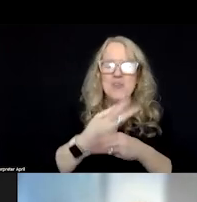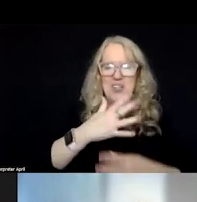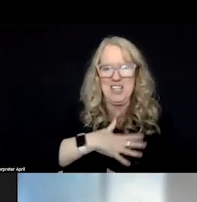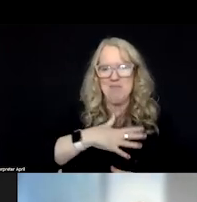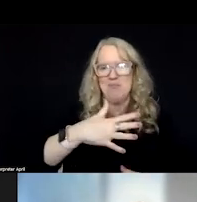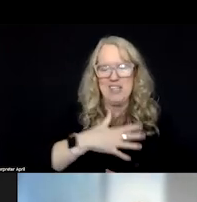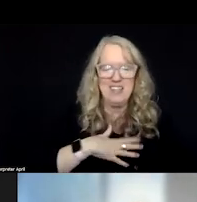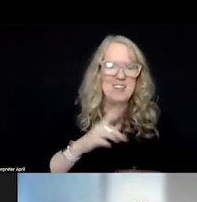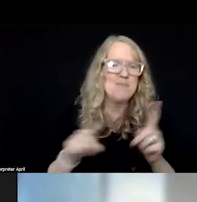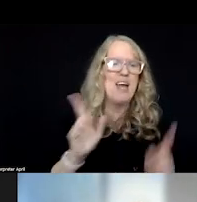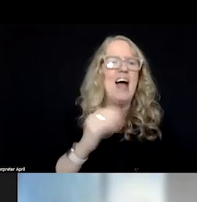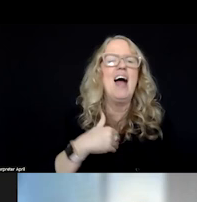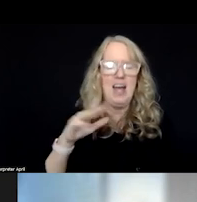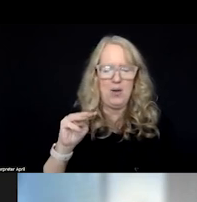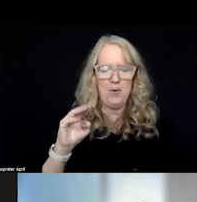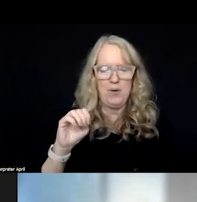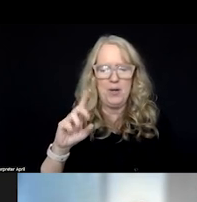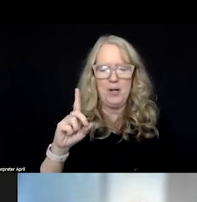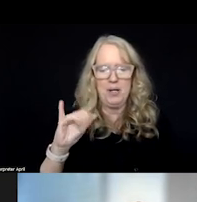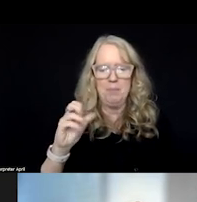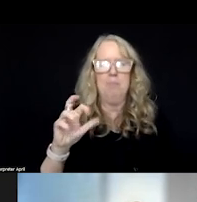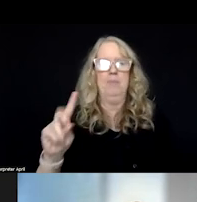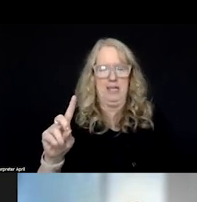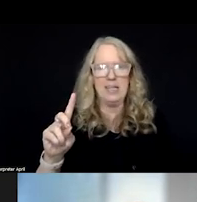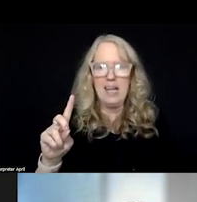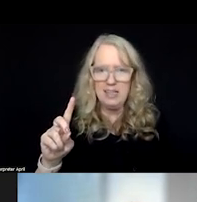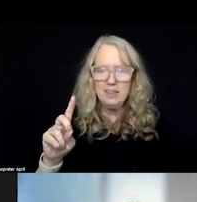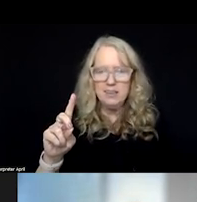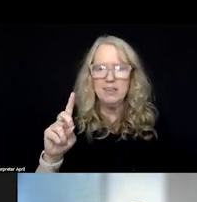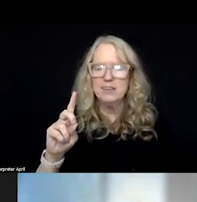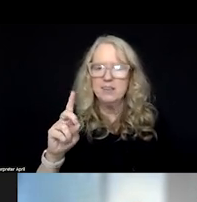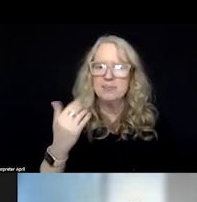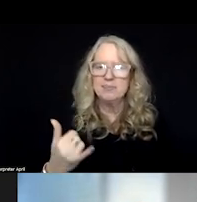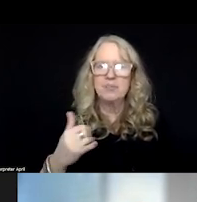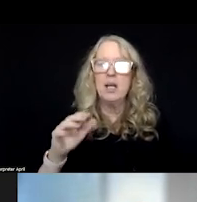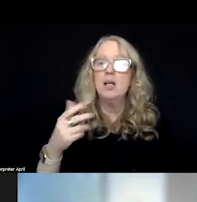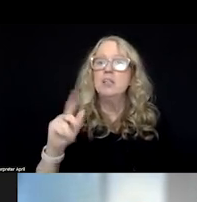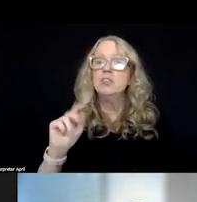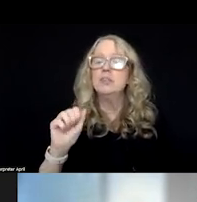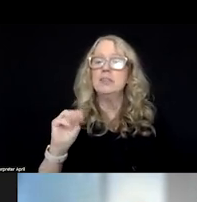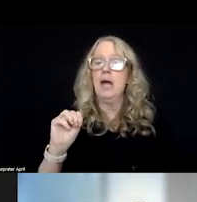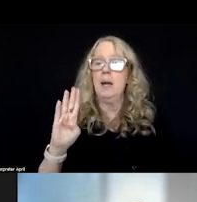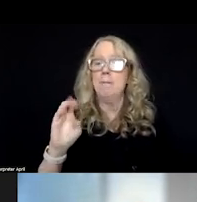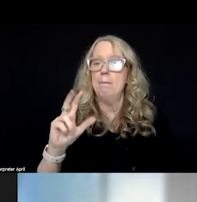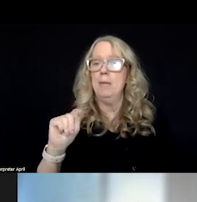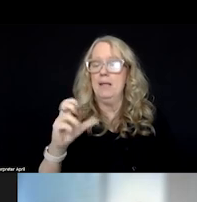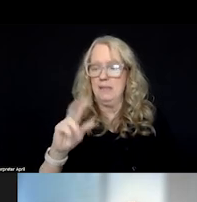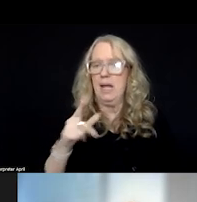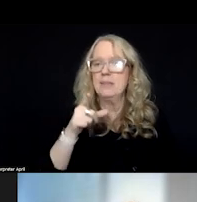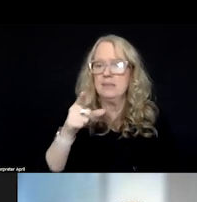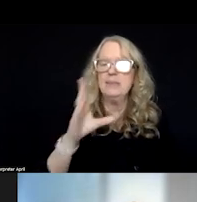but our Medicaid segment. So I invite Tom Betlack, who is a partner at Spire Healthcare